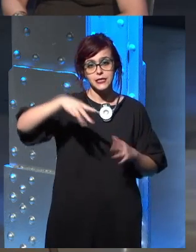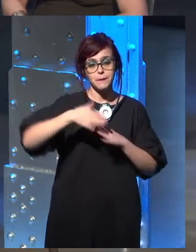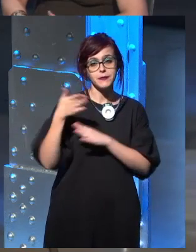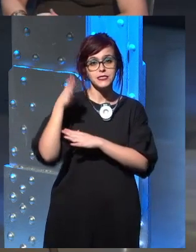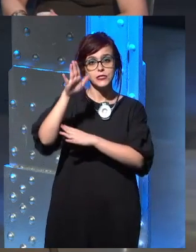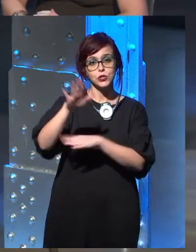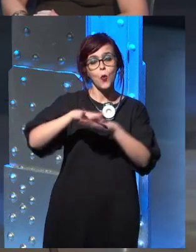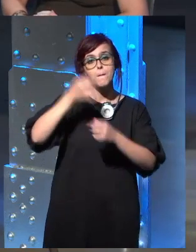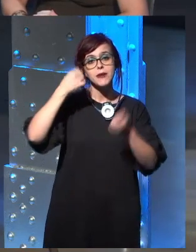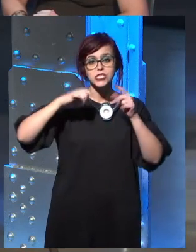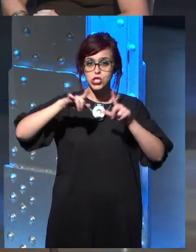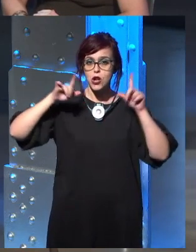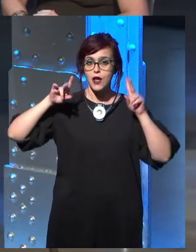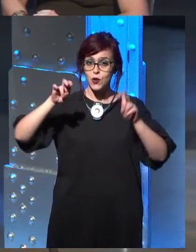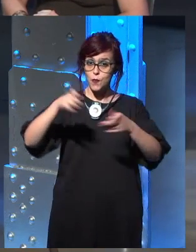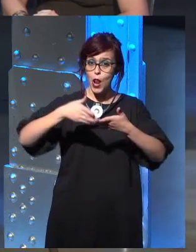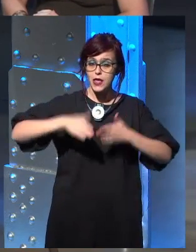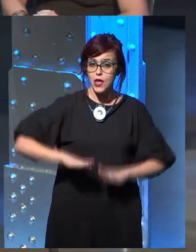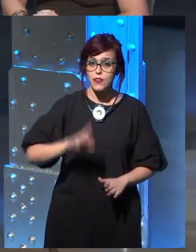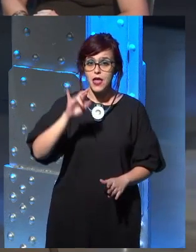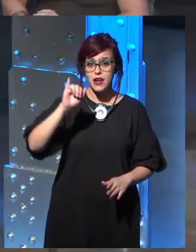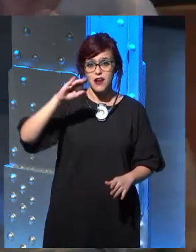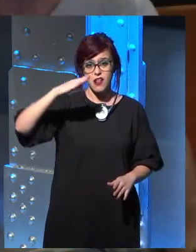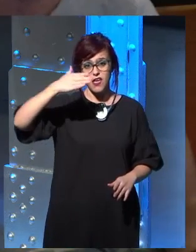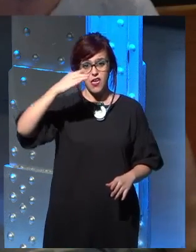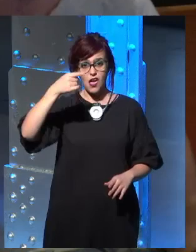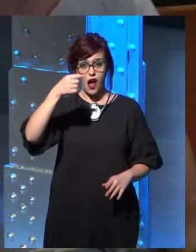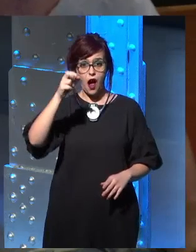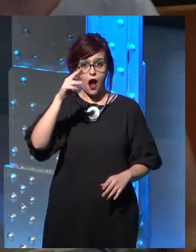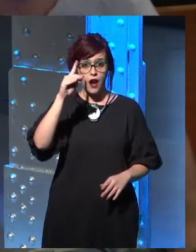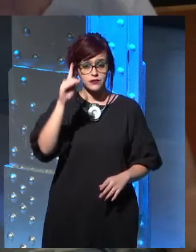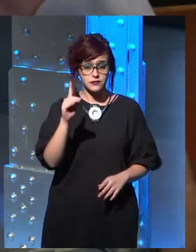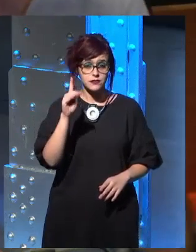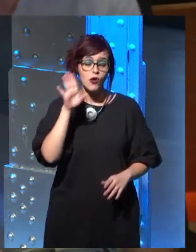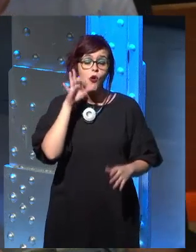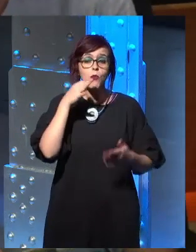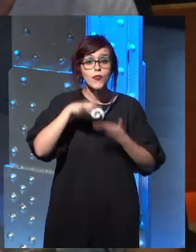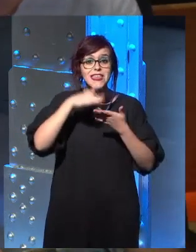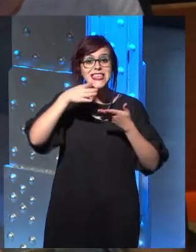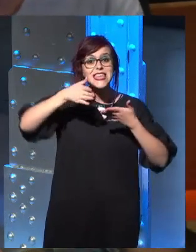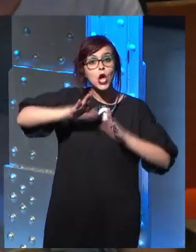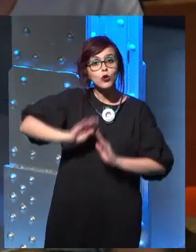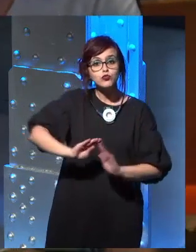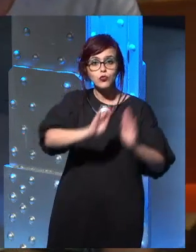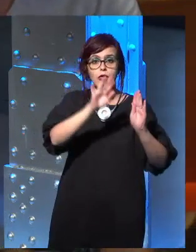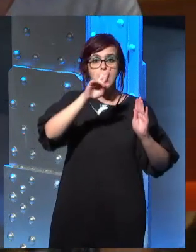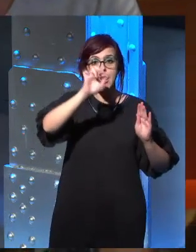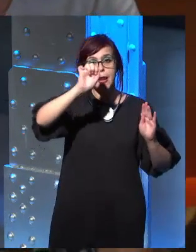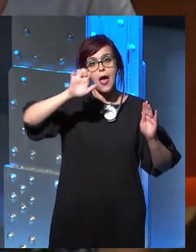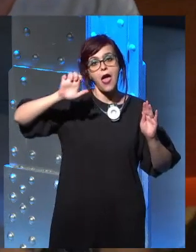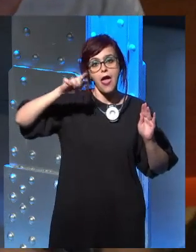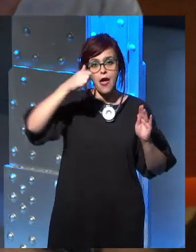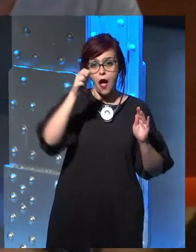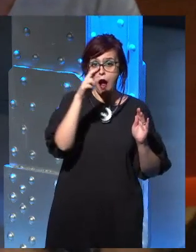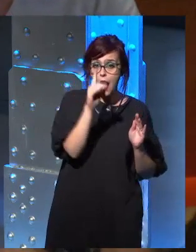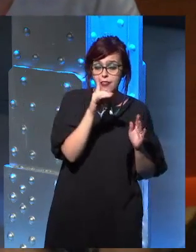or maybe possibly the son of Rhaegar. And you just mentioned that you don't think that Dany will survive because she